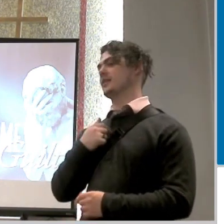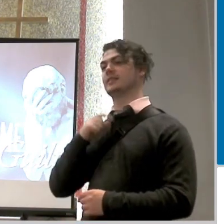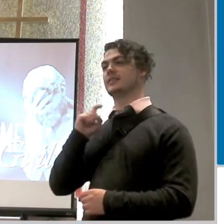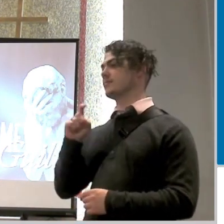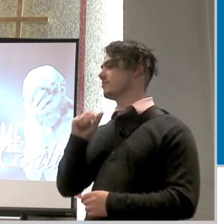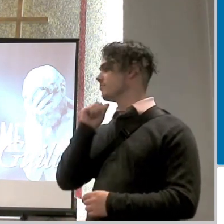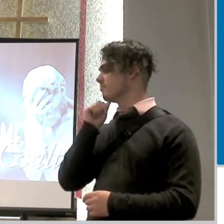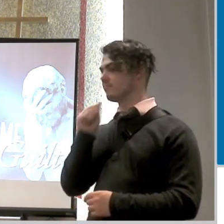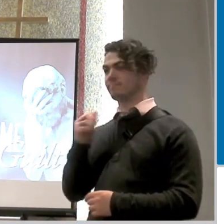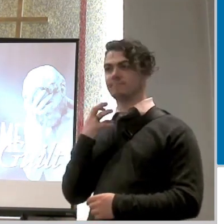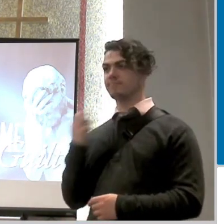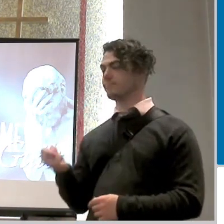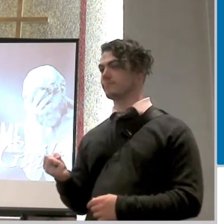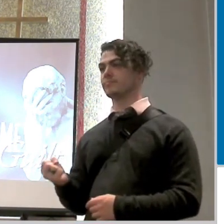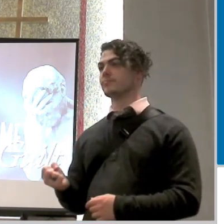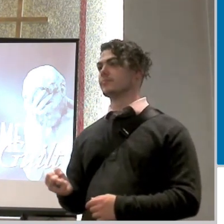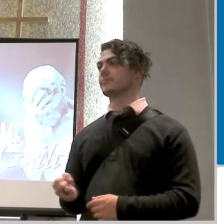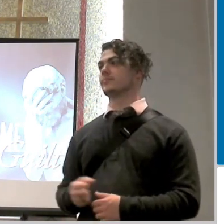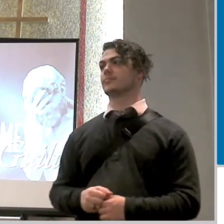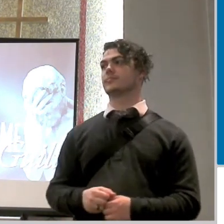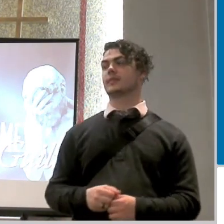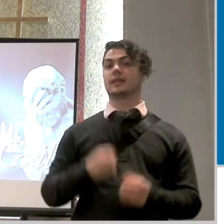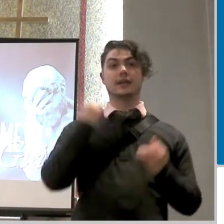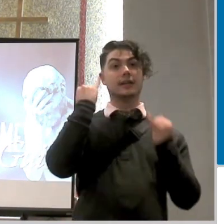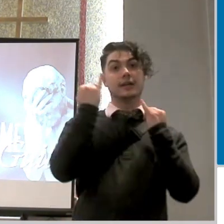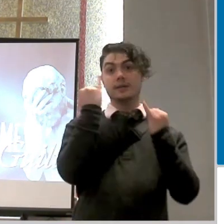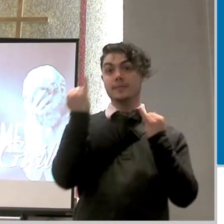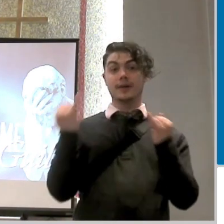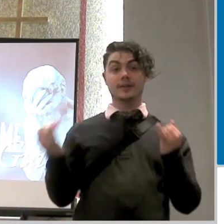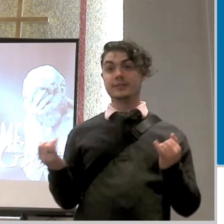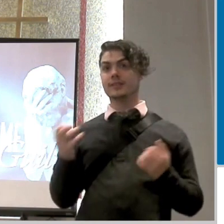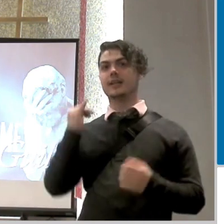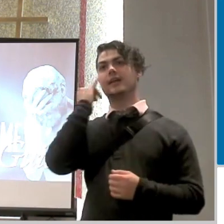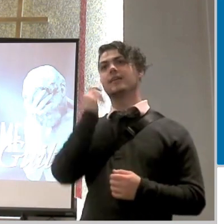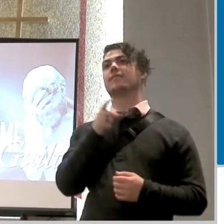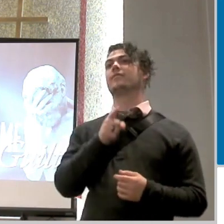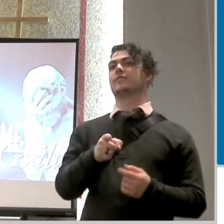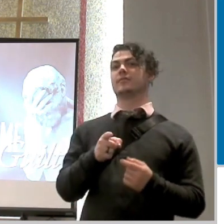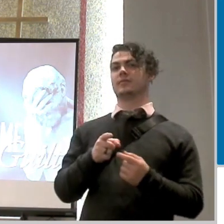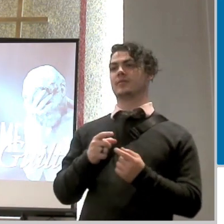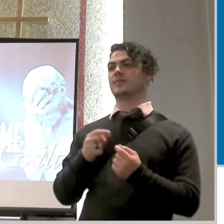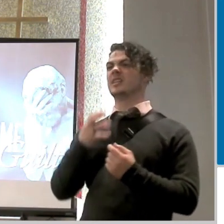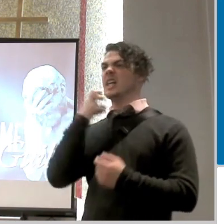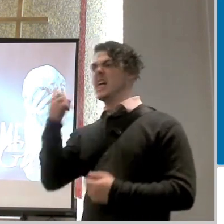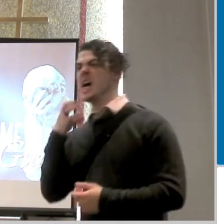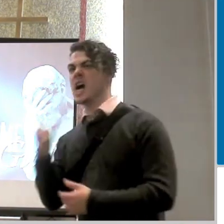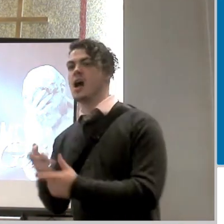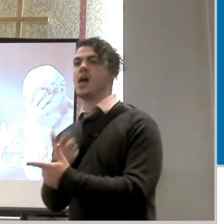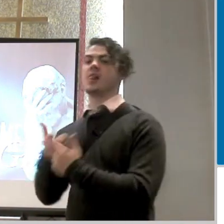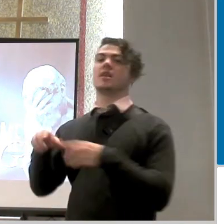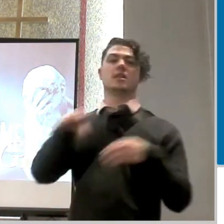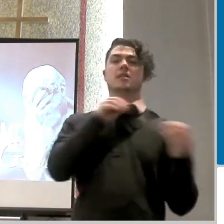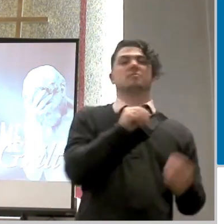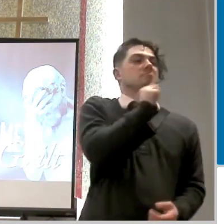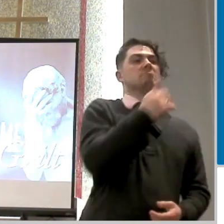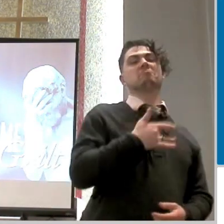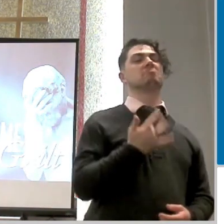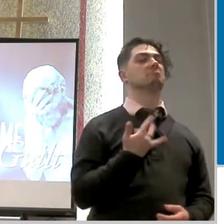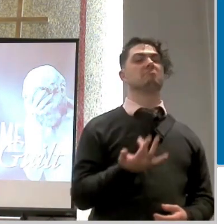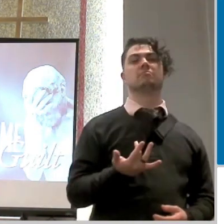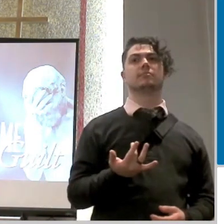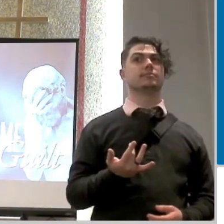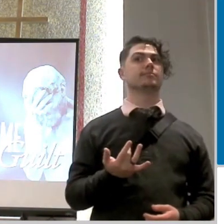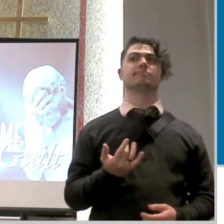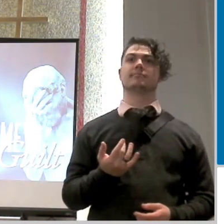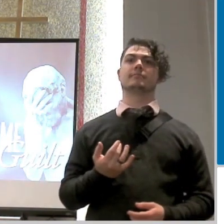that way can you imagine what would happen if we could do those things and walk away and we don't feel anything at all but understand that guilt